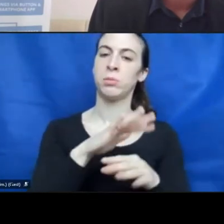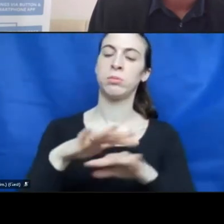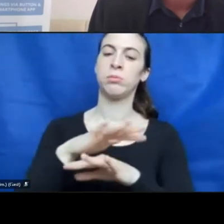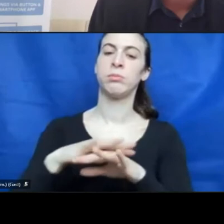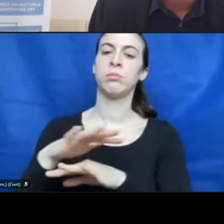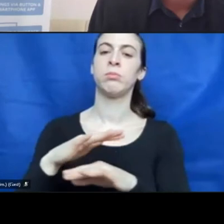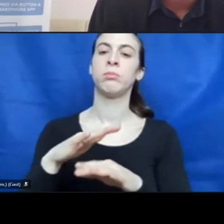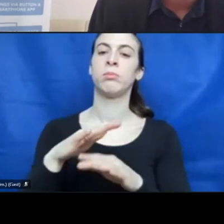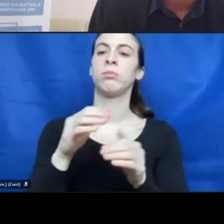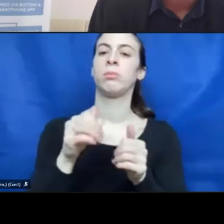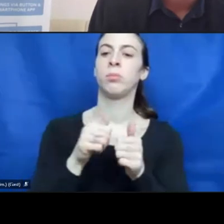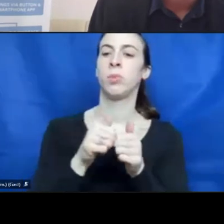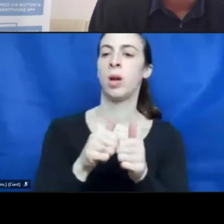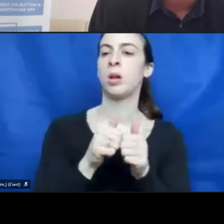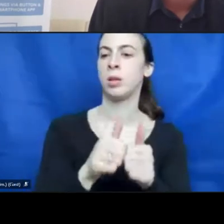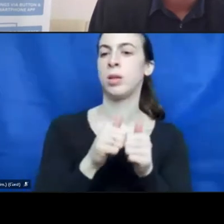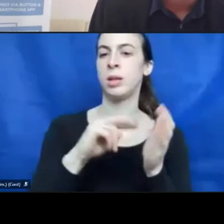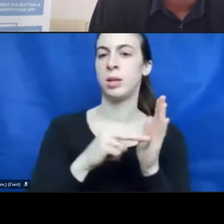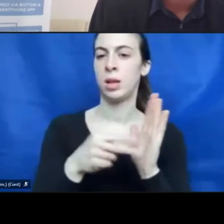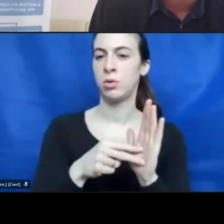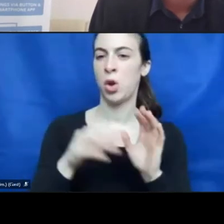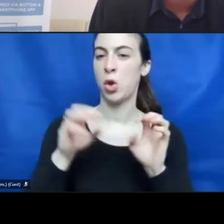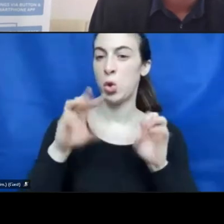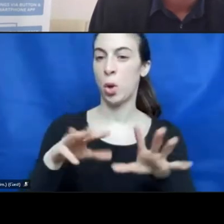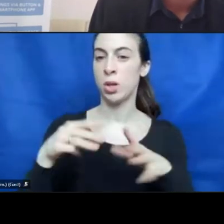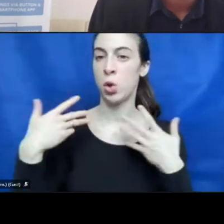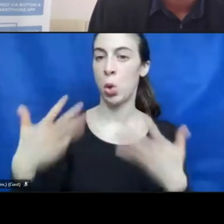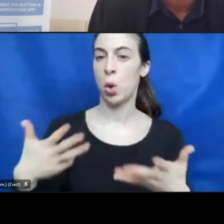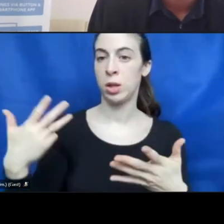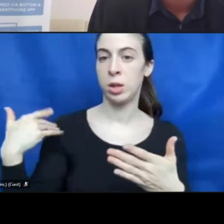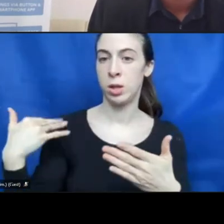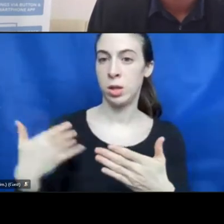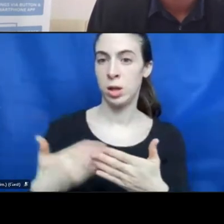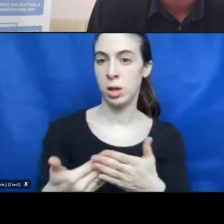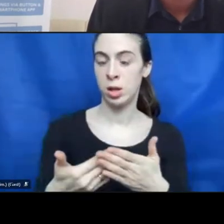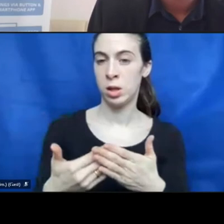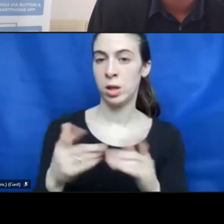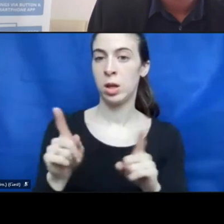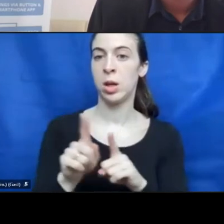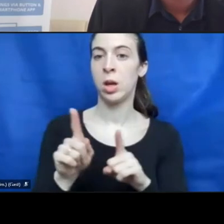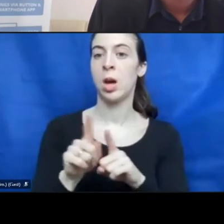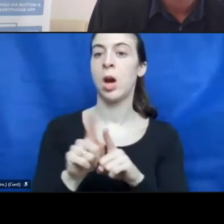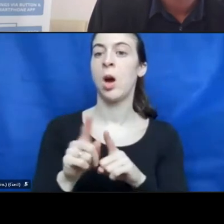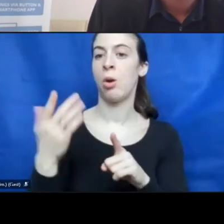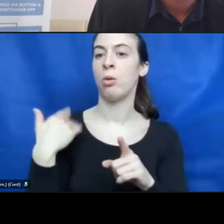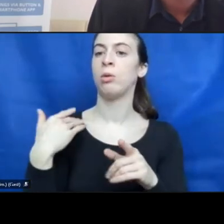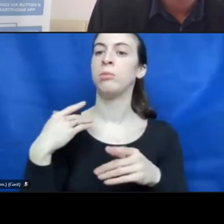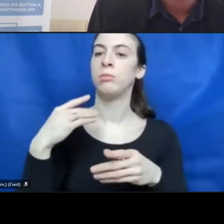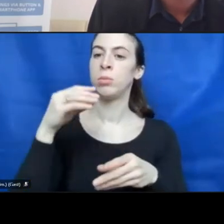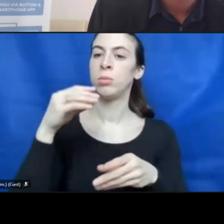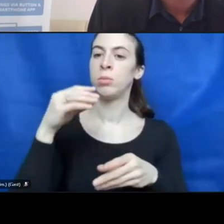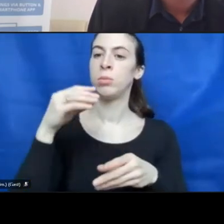assistive technology since 1990. I started translating software from